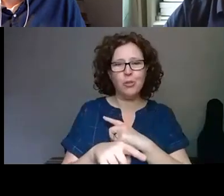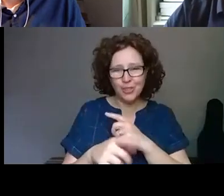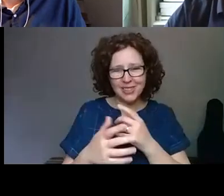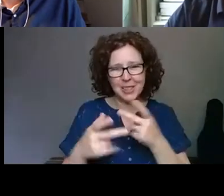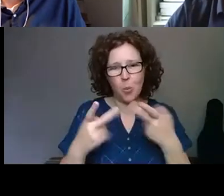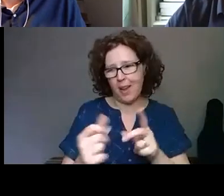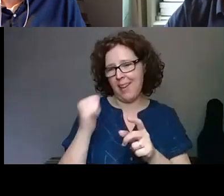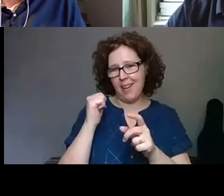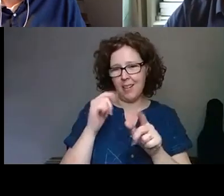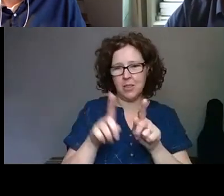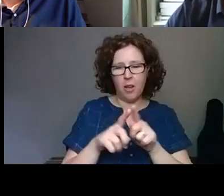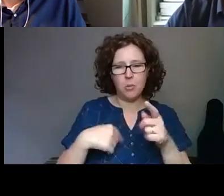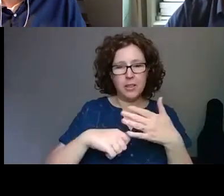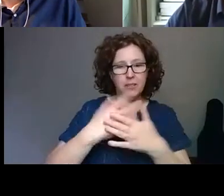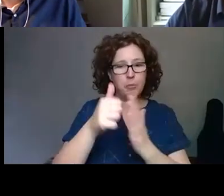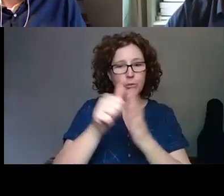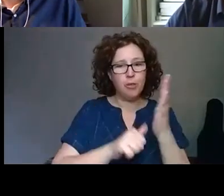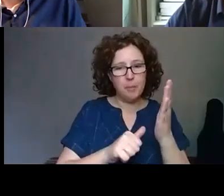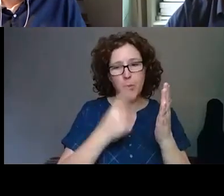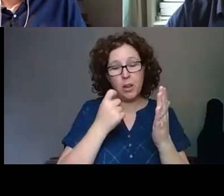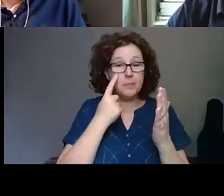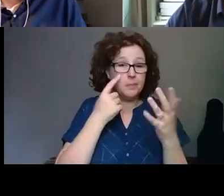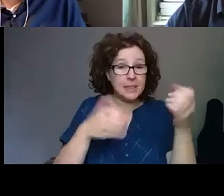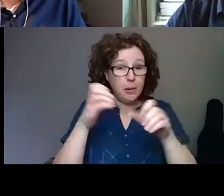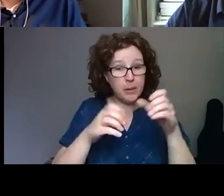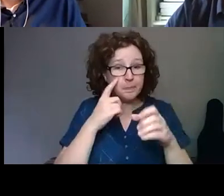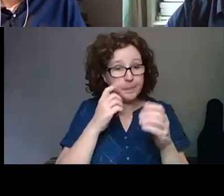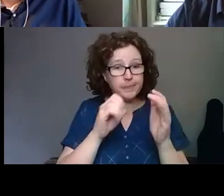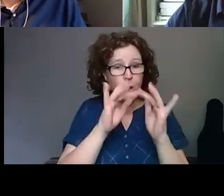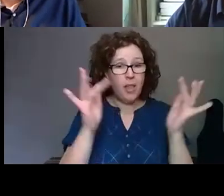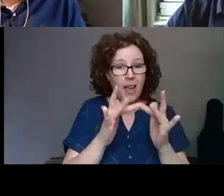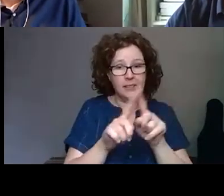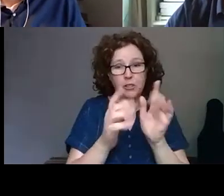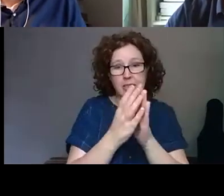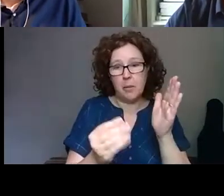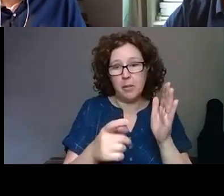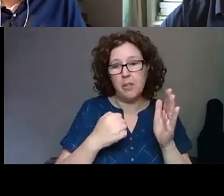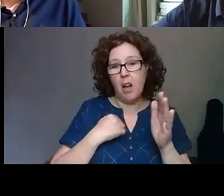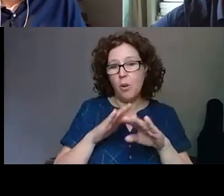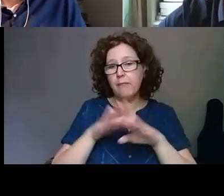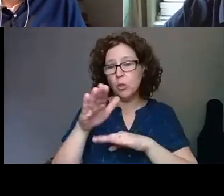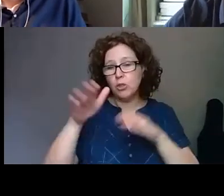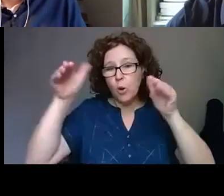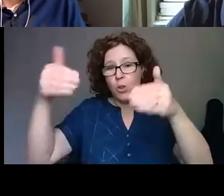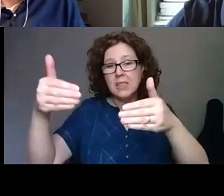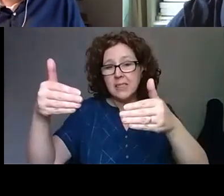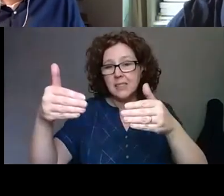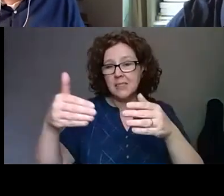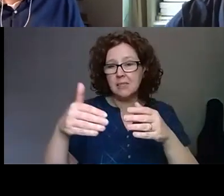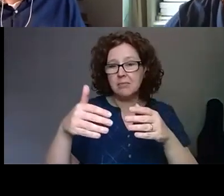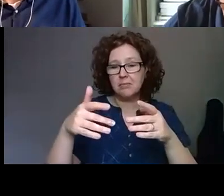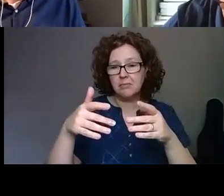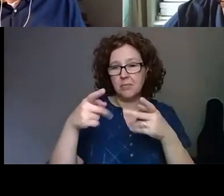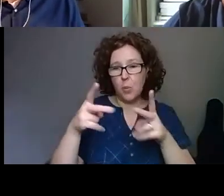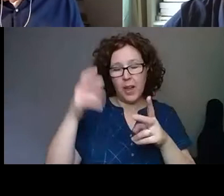programs that we could experiment with online, such as our Future Focus platform, which is,